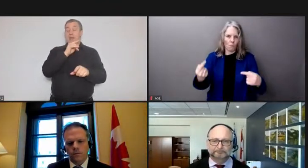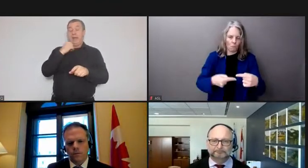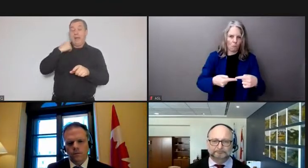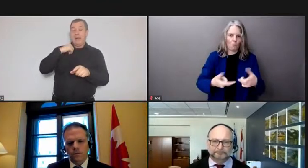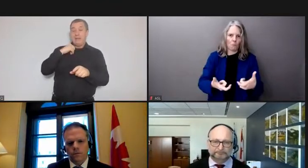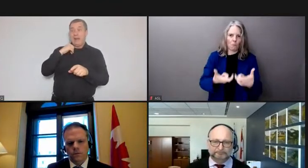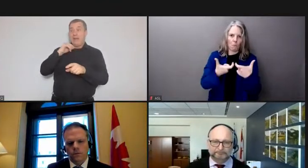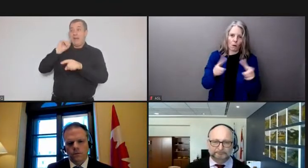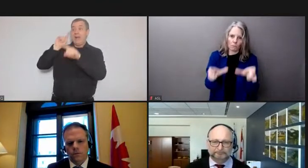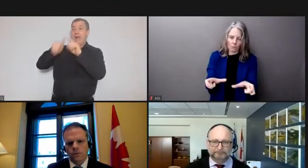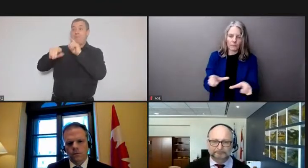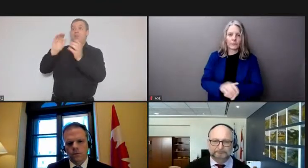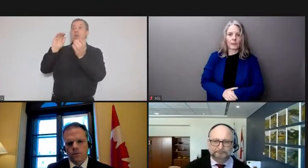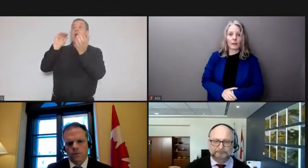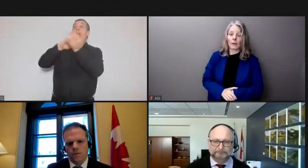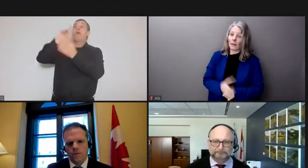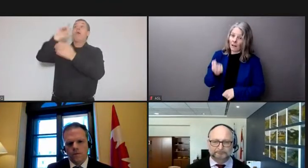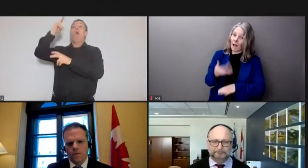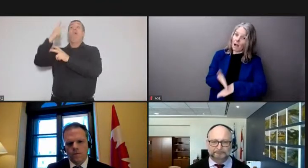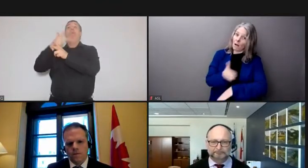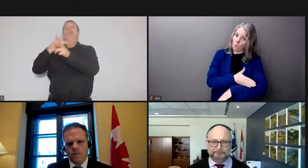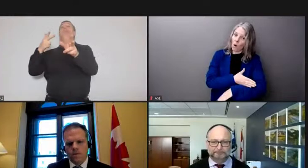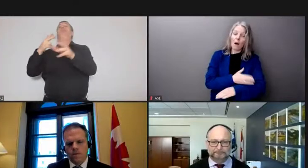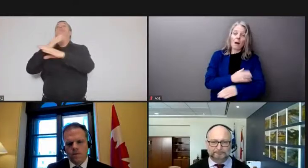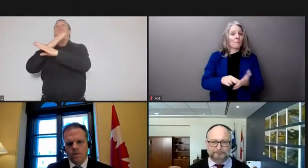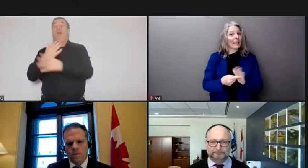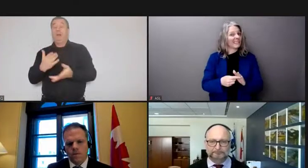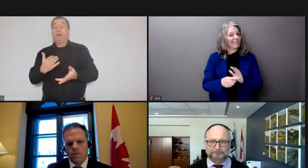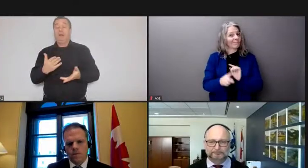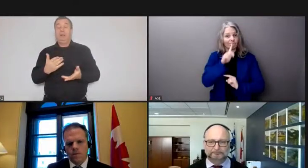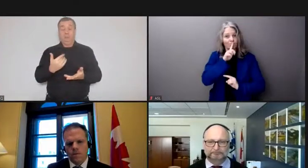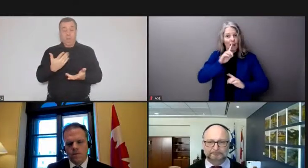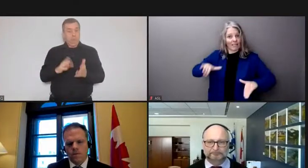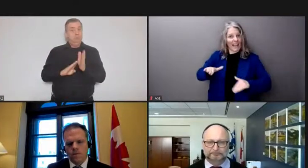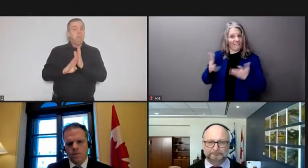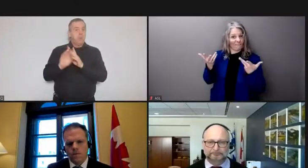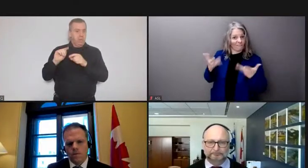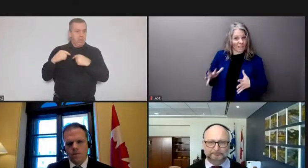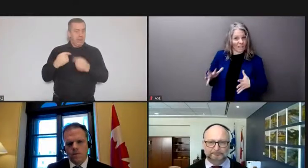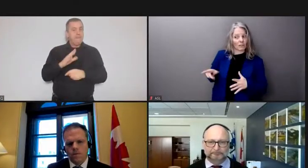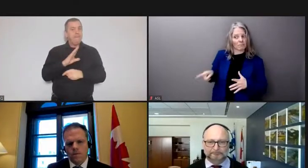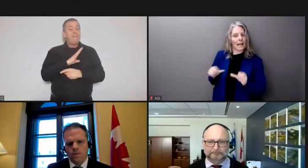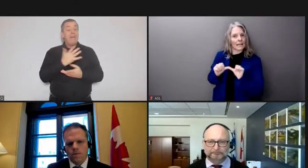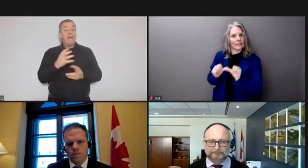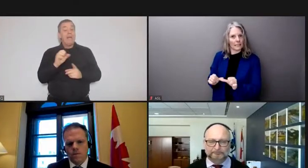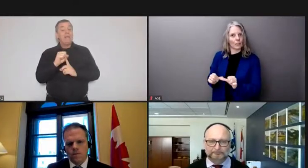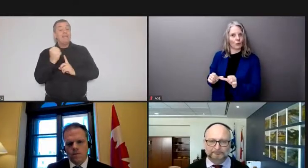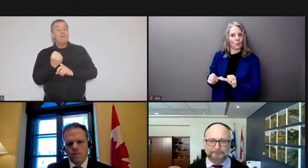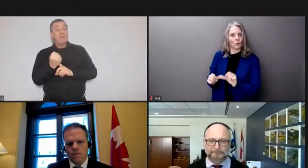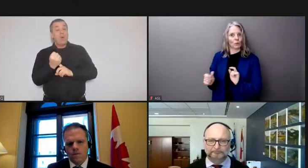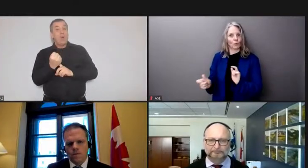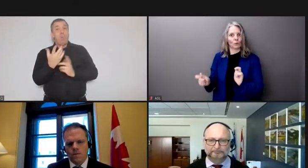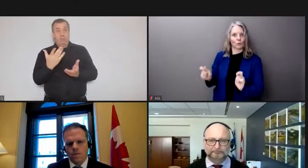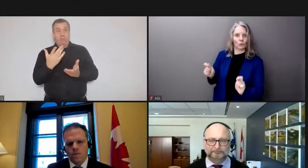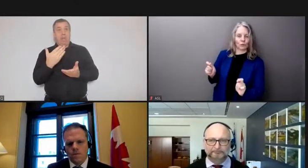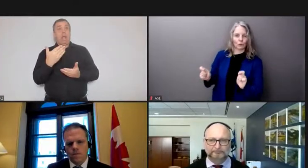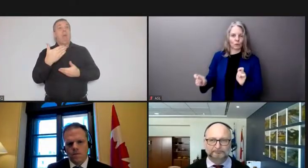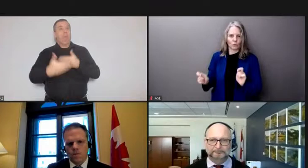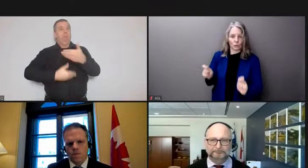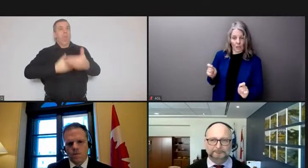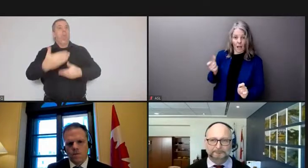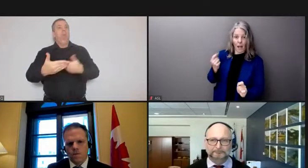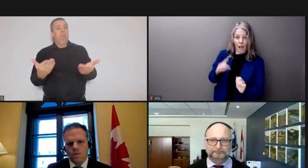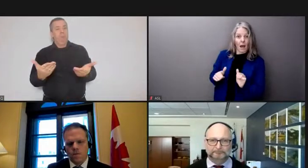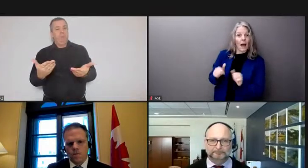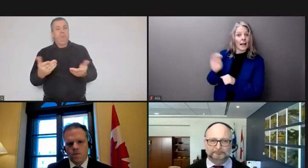um the blockades are not ended there is an ongoing and fluid situation and the tools that are being used under the emergencies